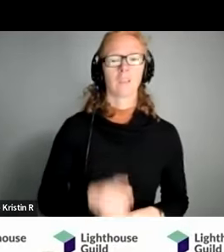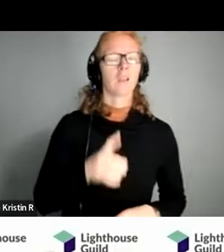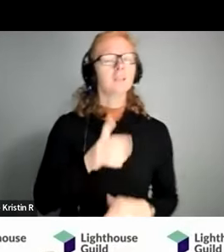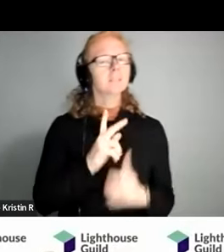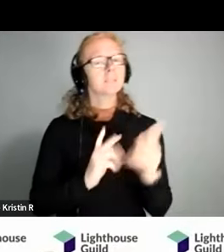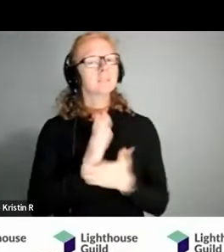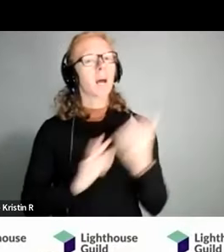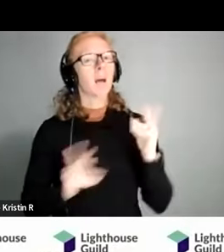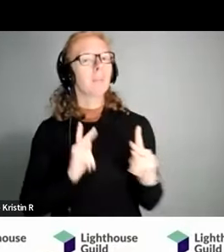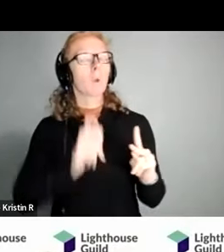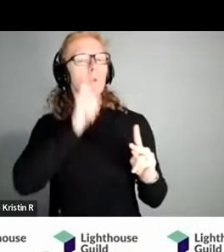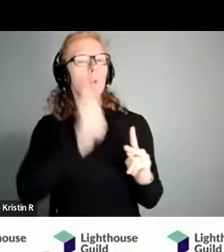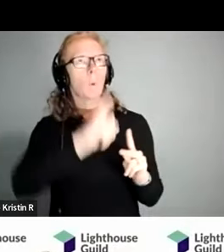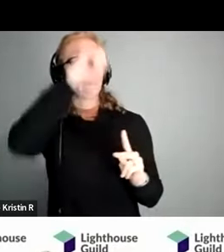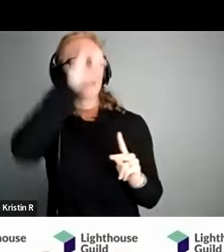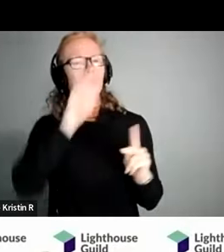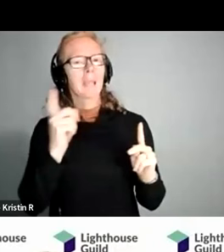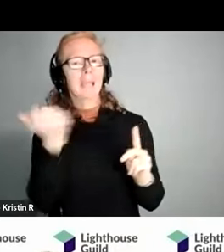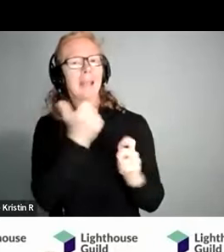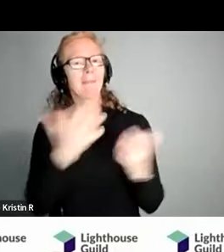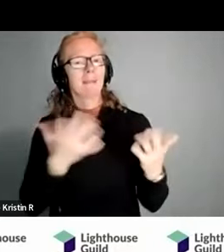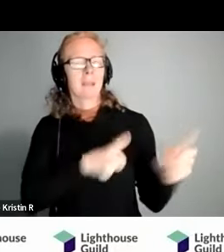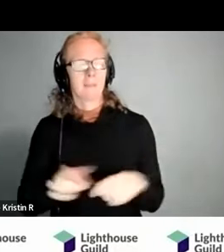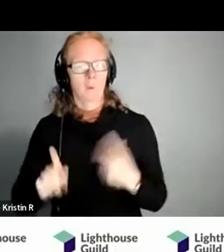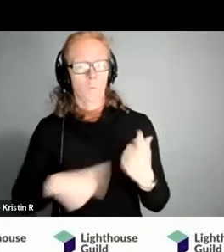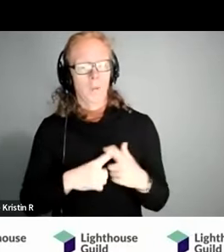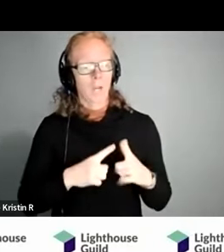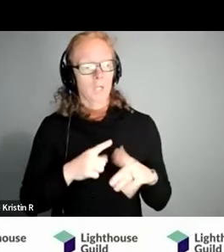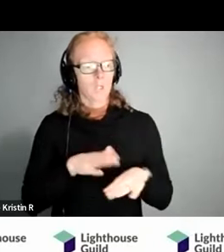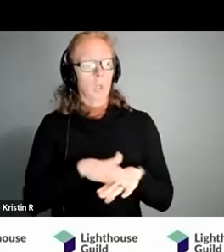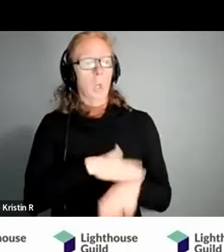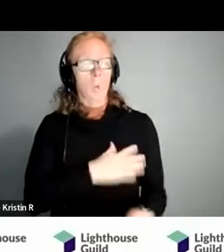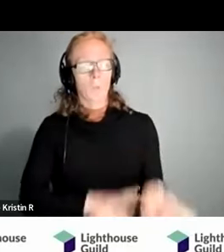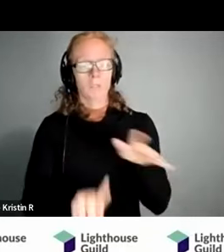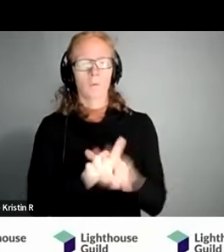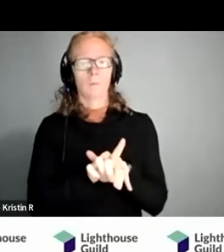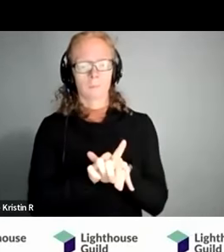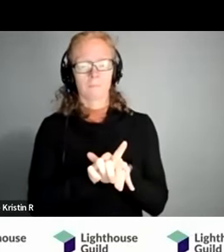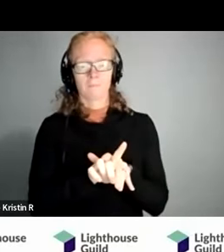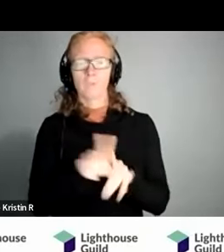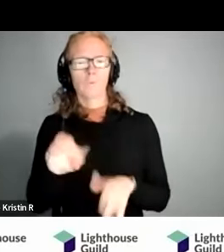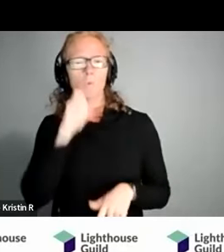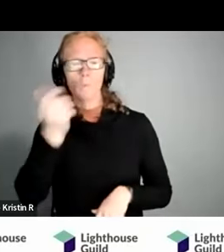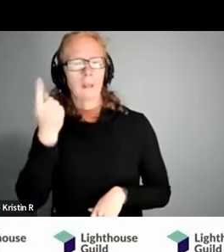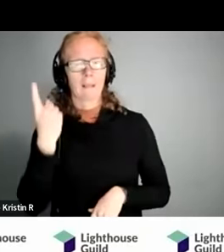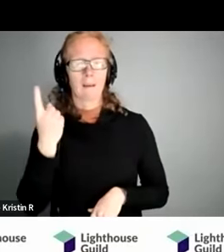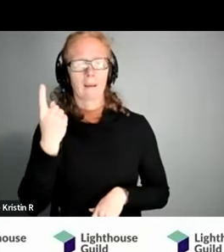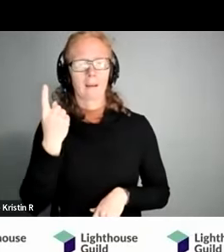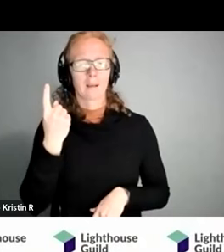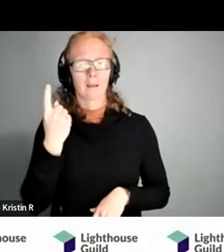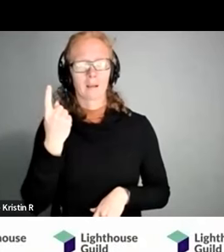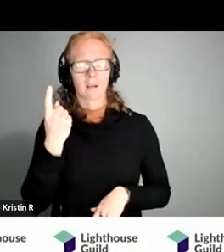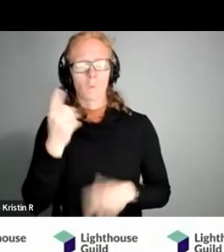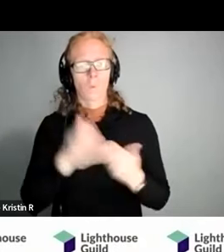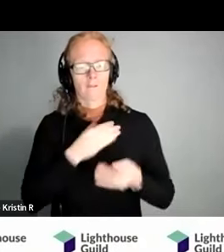because they come on gradually and when things come on gradually you may not even realize how much you've